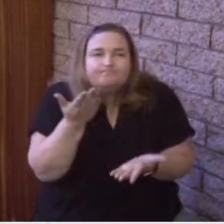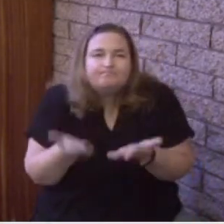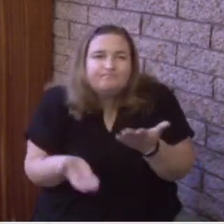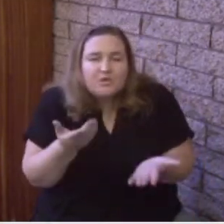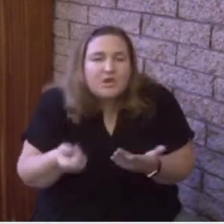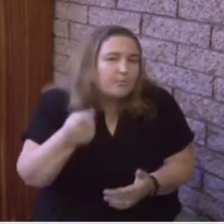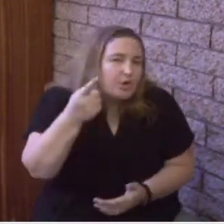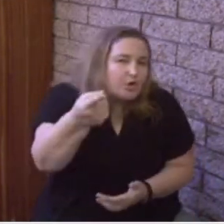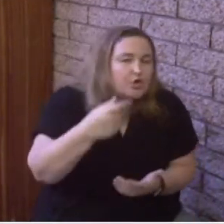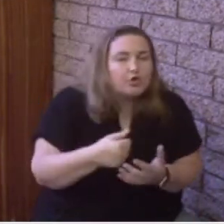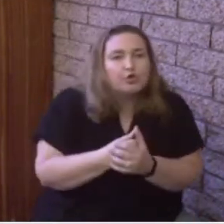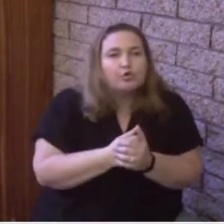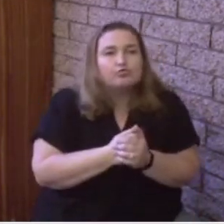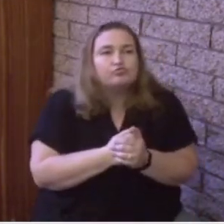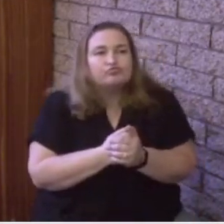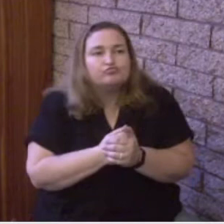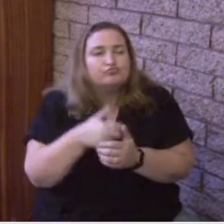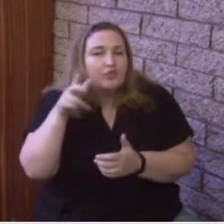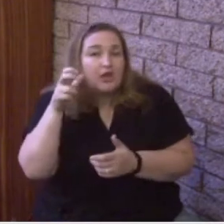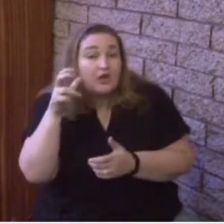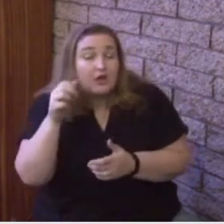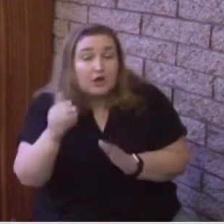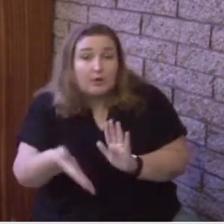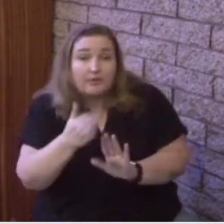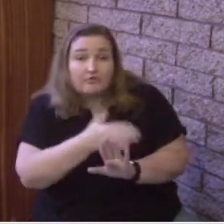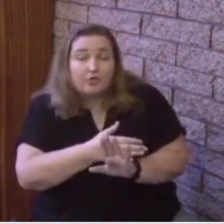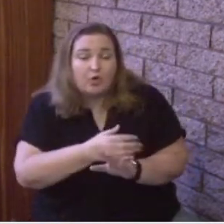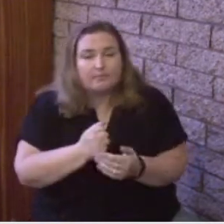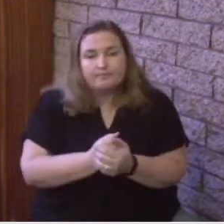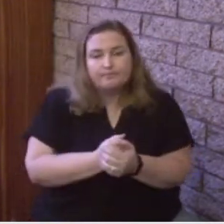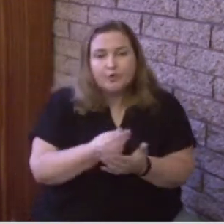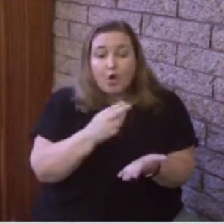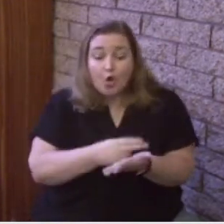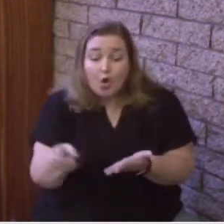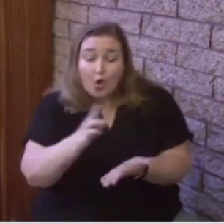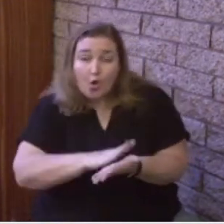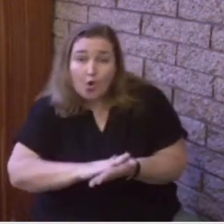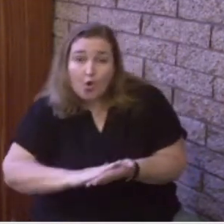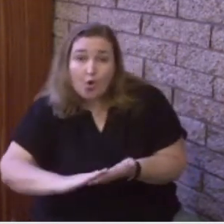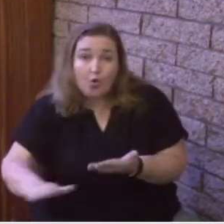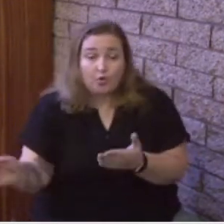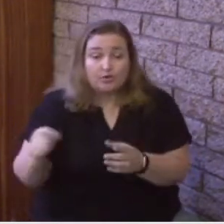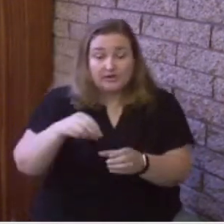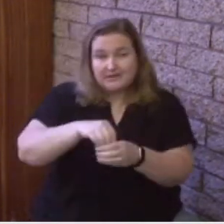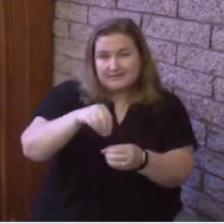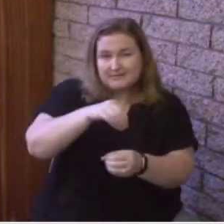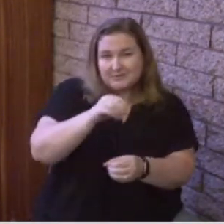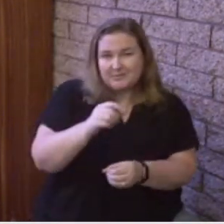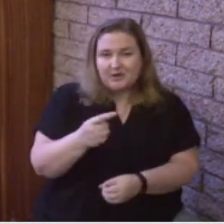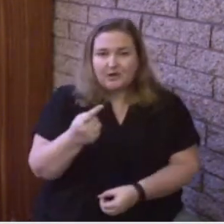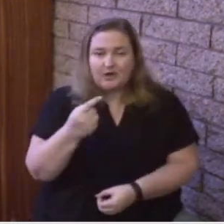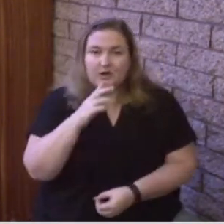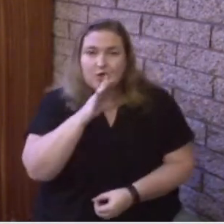been with somebody who has said, the Holy Spirit spoke to me, or the Holy Spirit told me this.